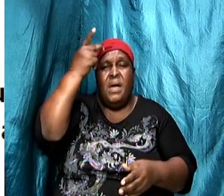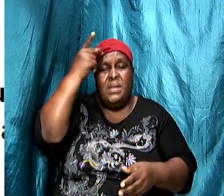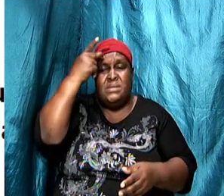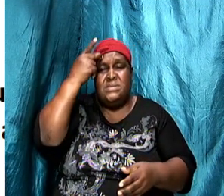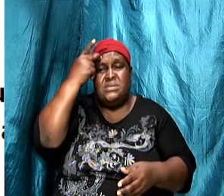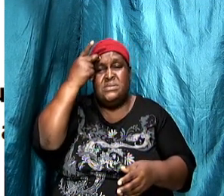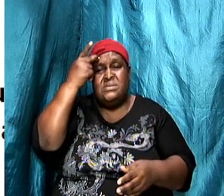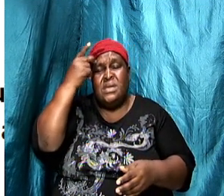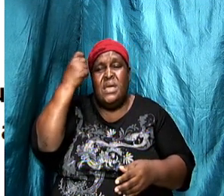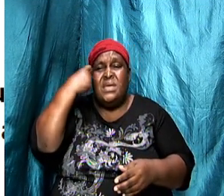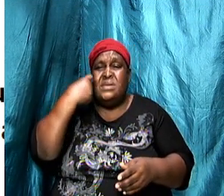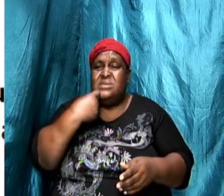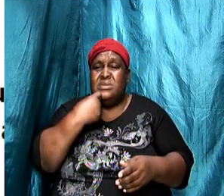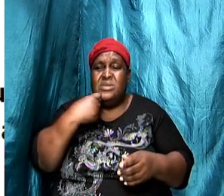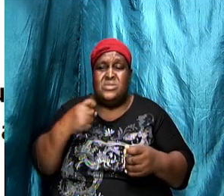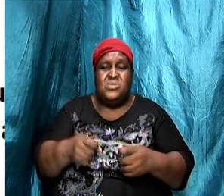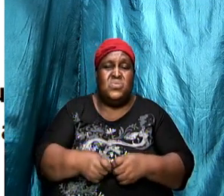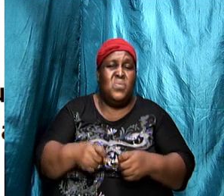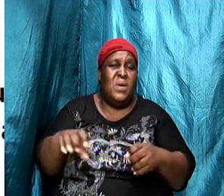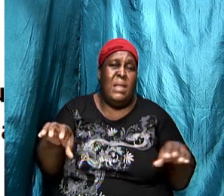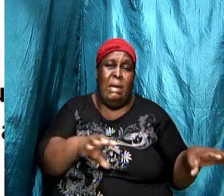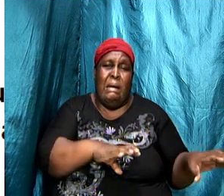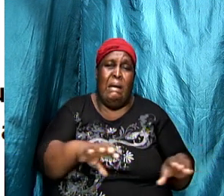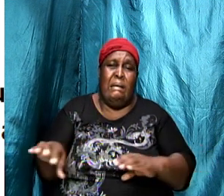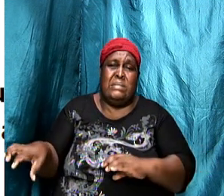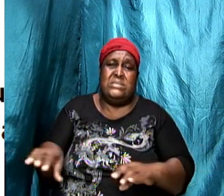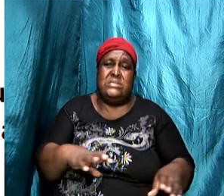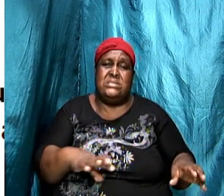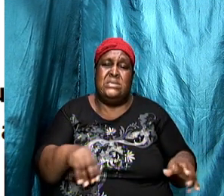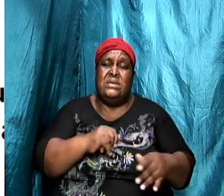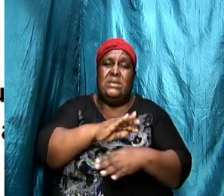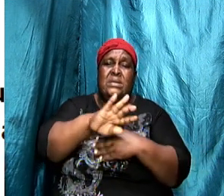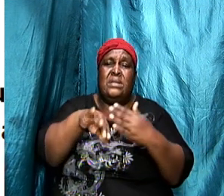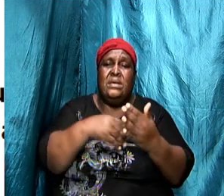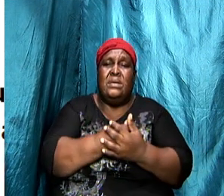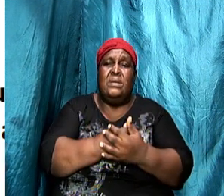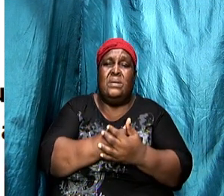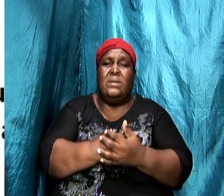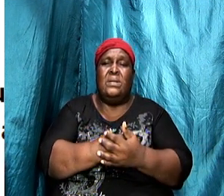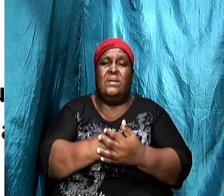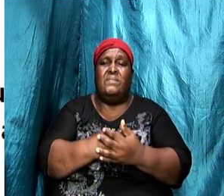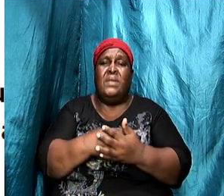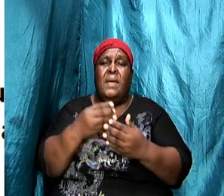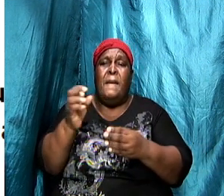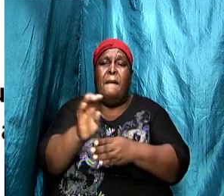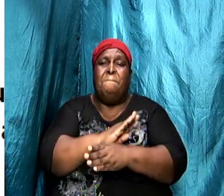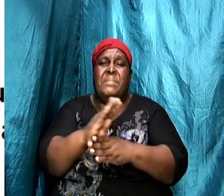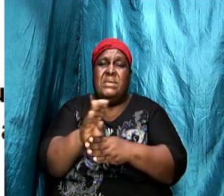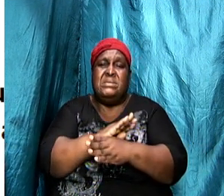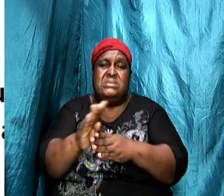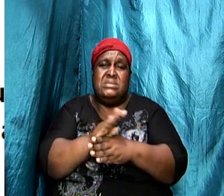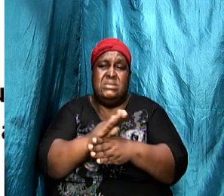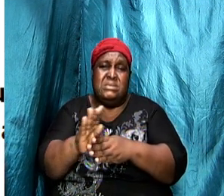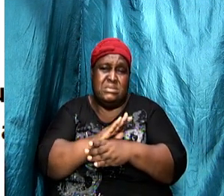the commerce and all of the pardon me all of the religious